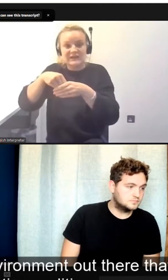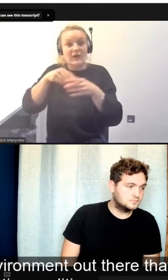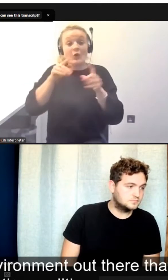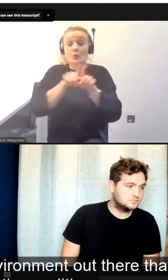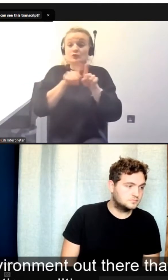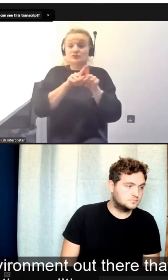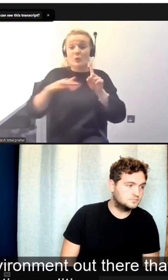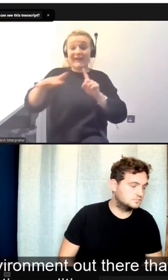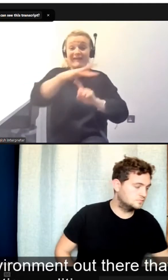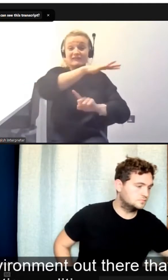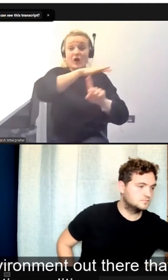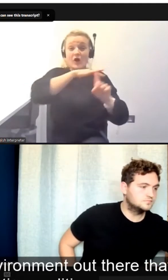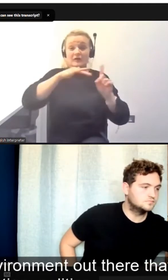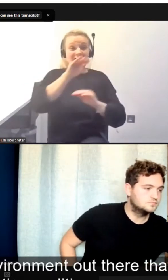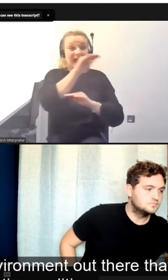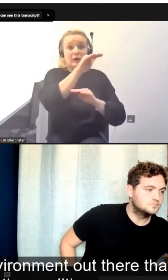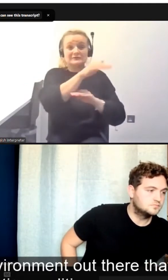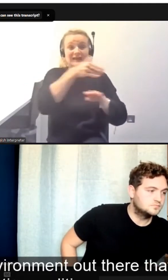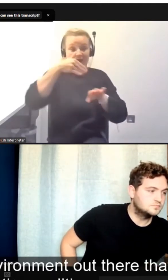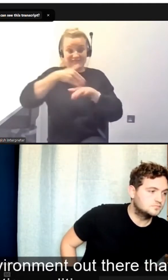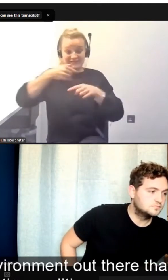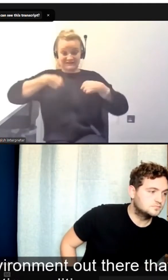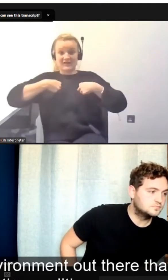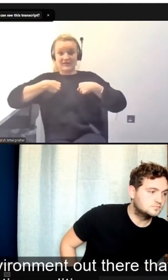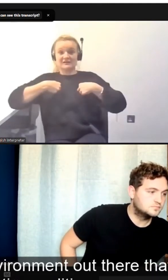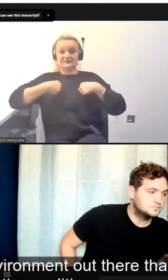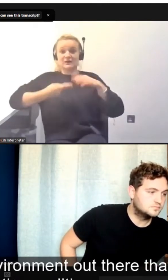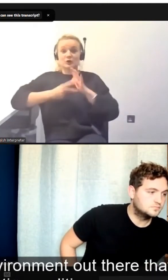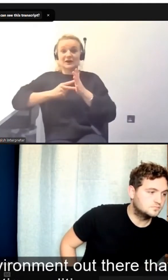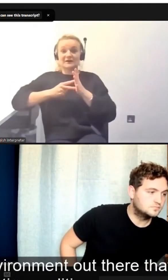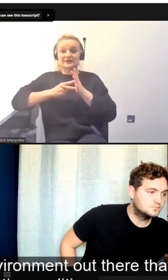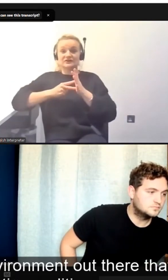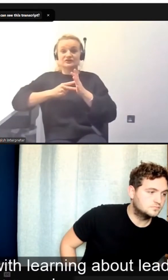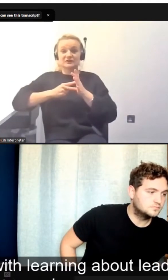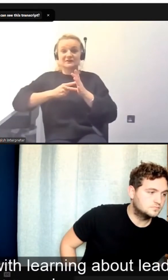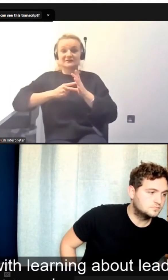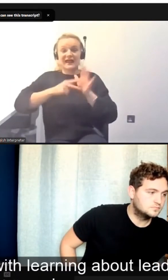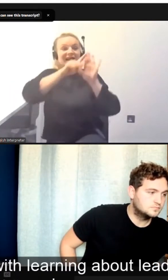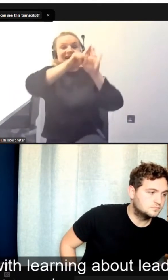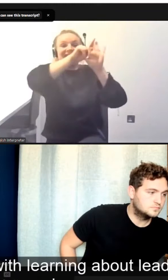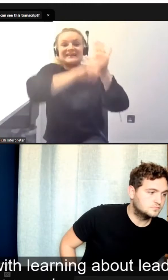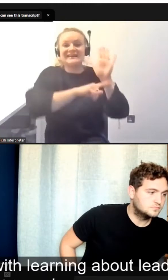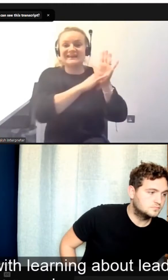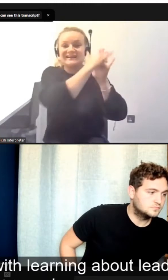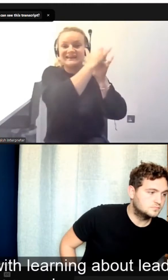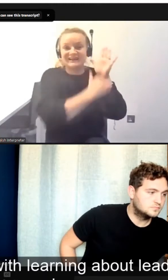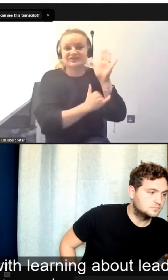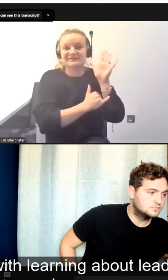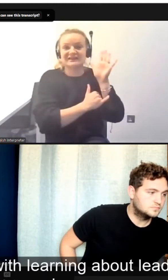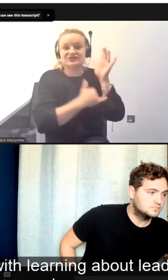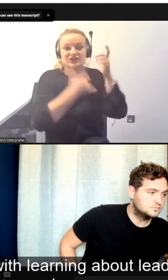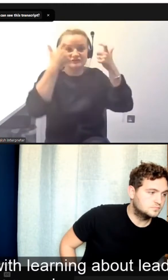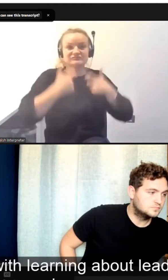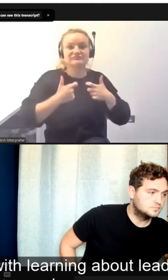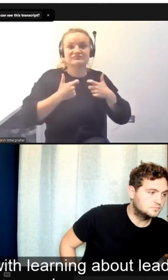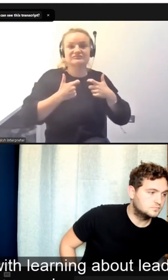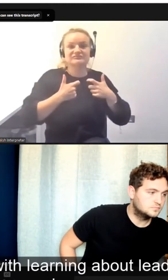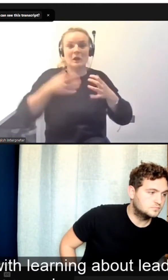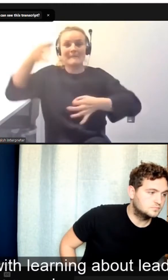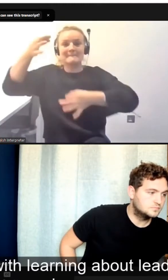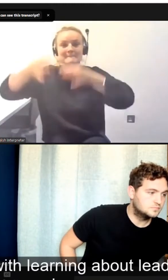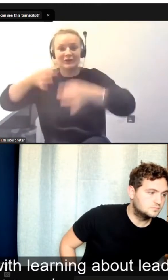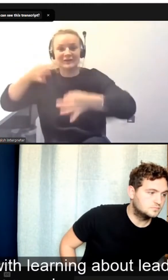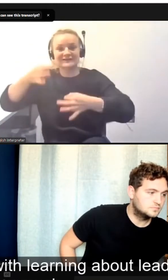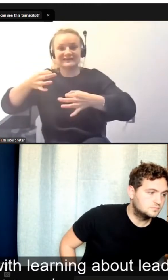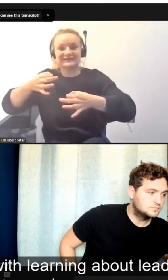that affects organisations, legislation, politics. You can, you can never say my work is done with